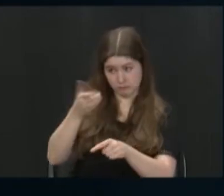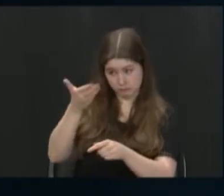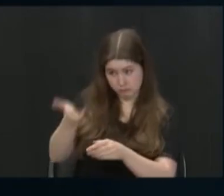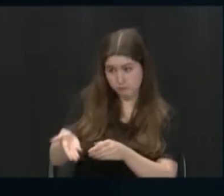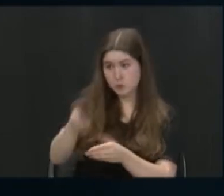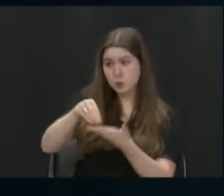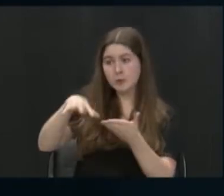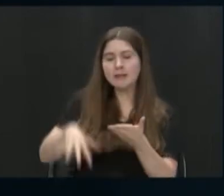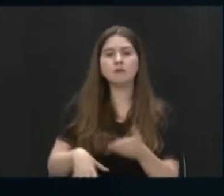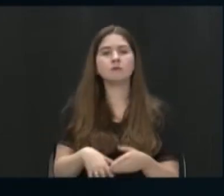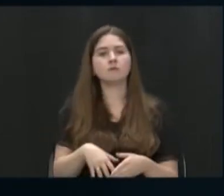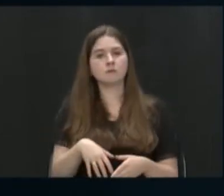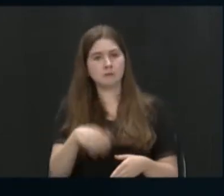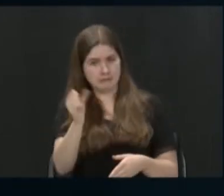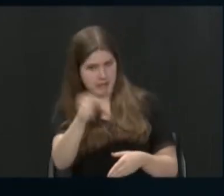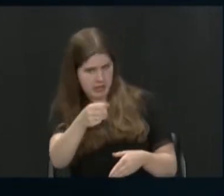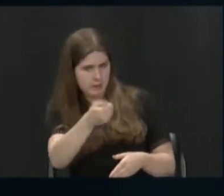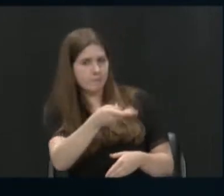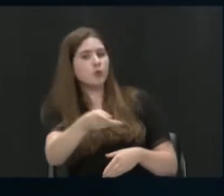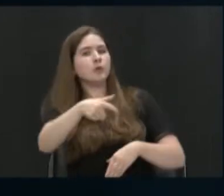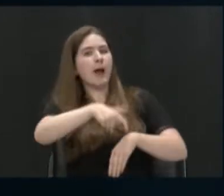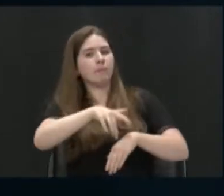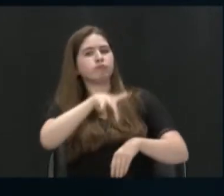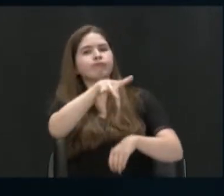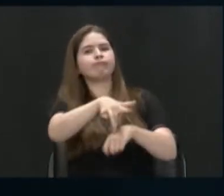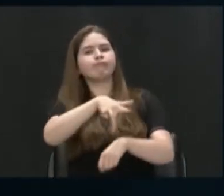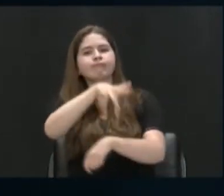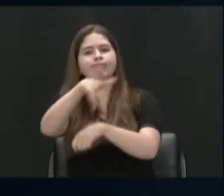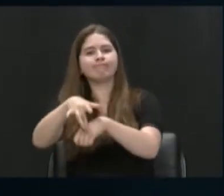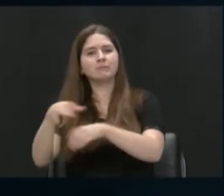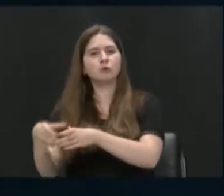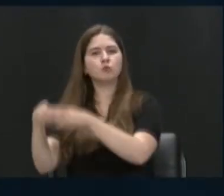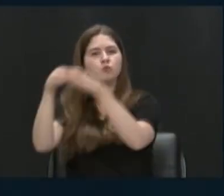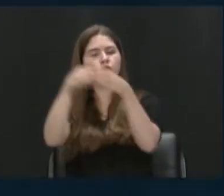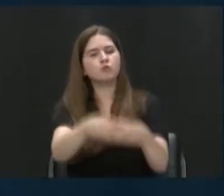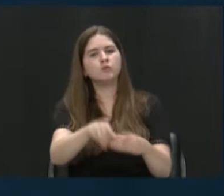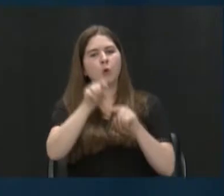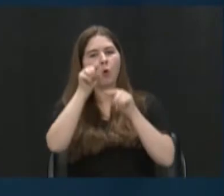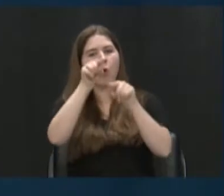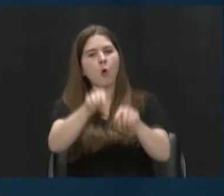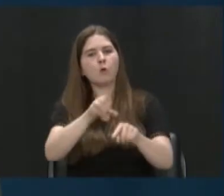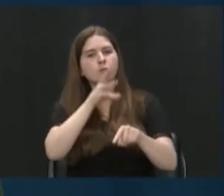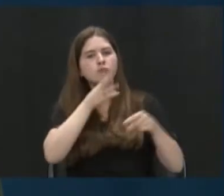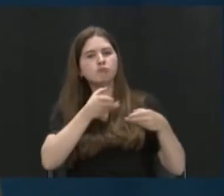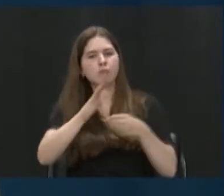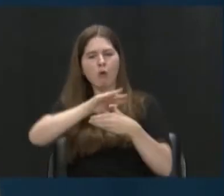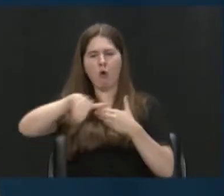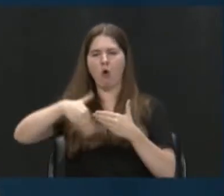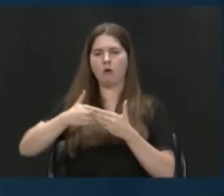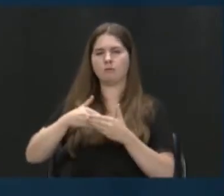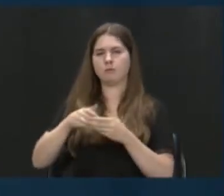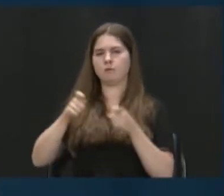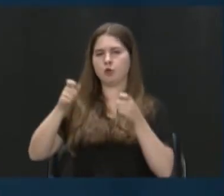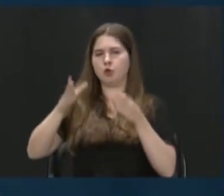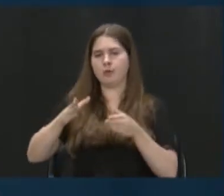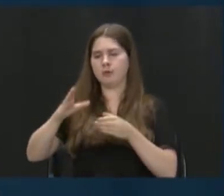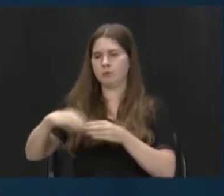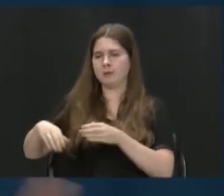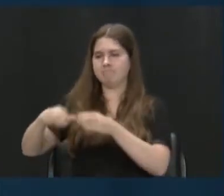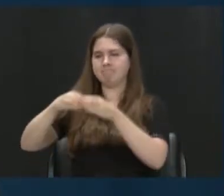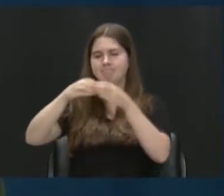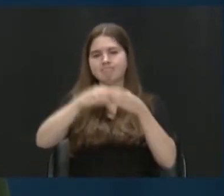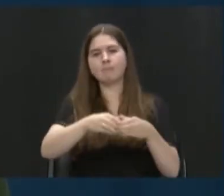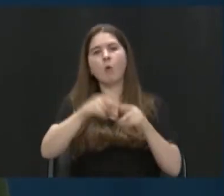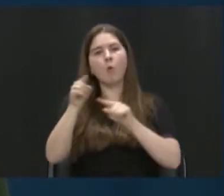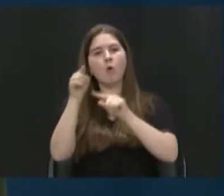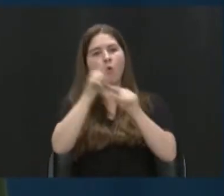we've been on the water a couple times this year, like as a group, as a whole. All the River Stewards, we went a couple times in the fall